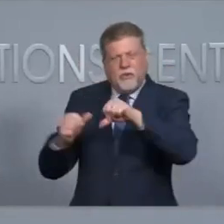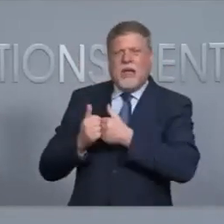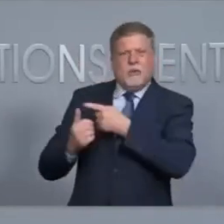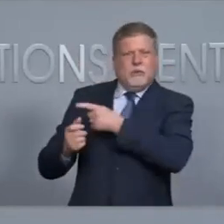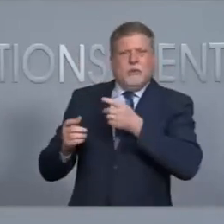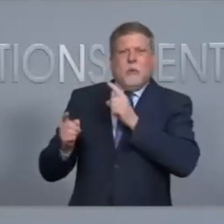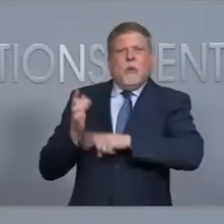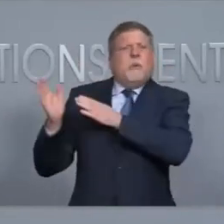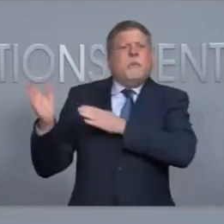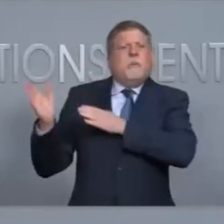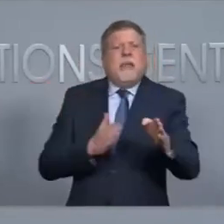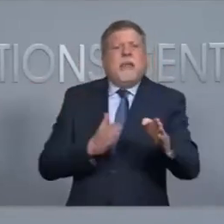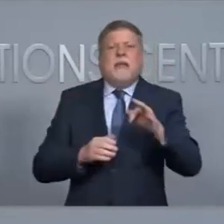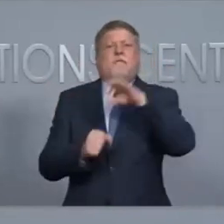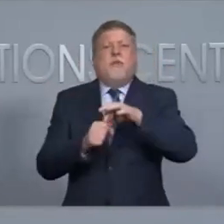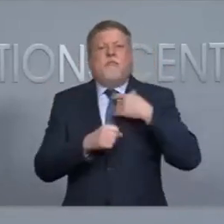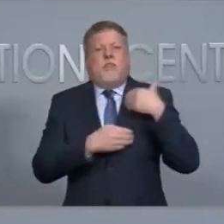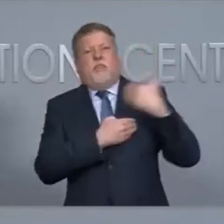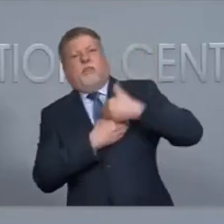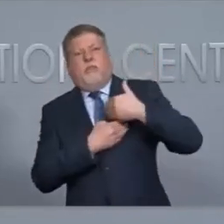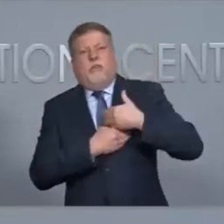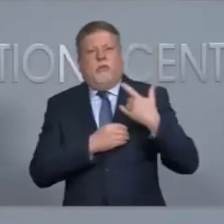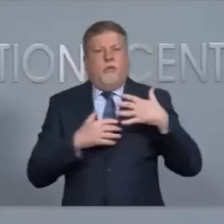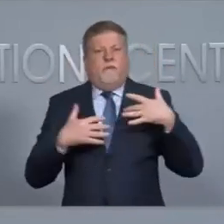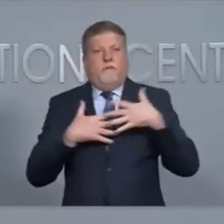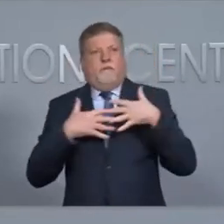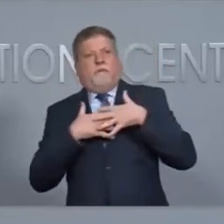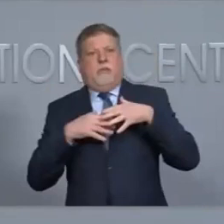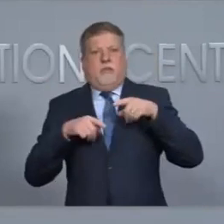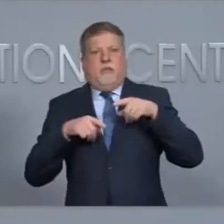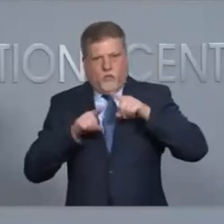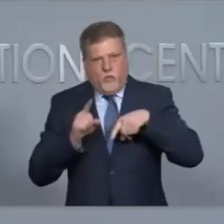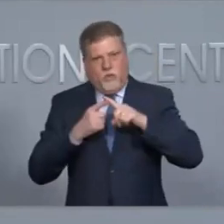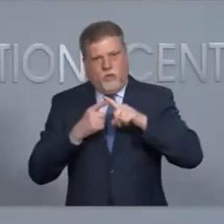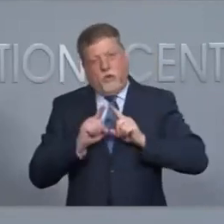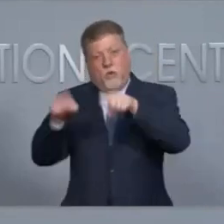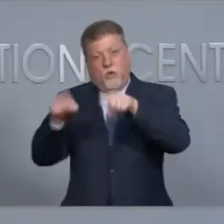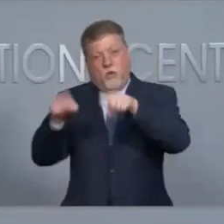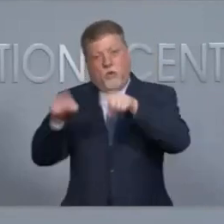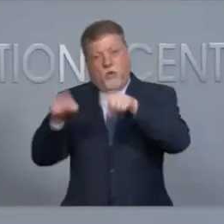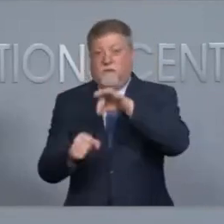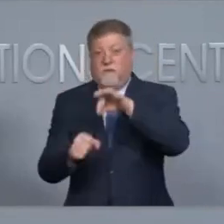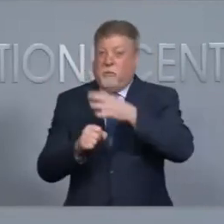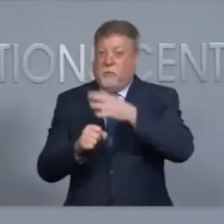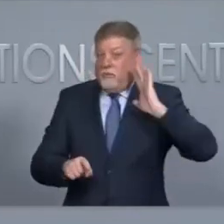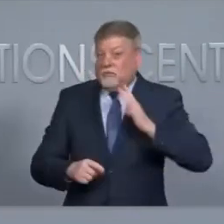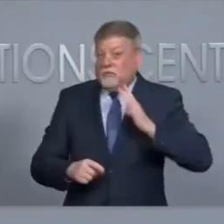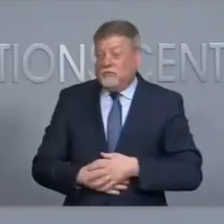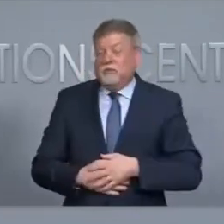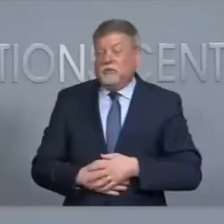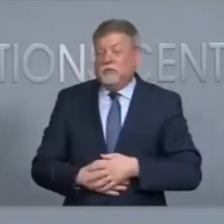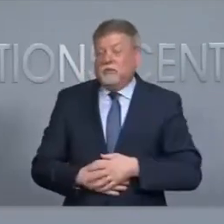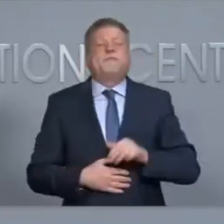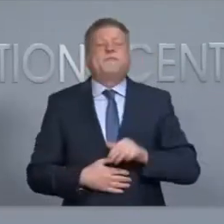any voter harassment and intimidation at those polling locations? We know we've seen this in the past. We are